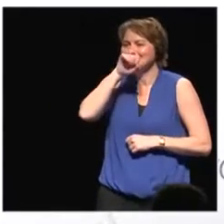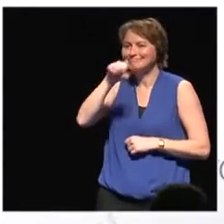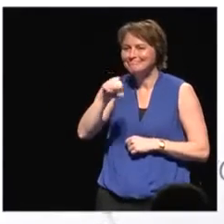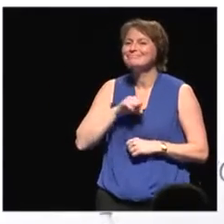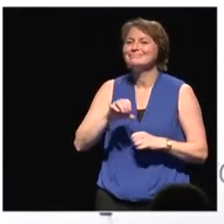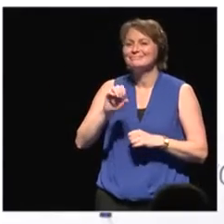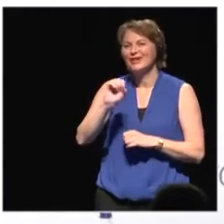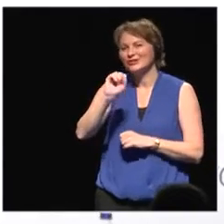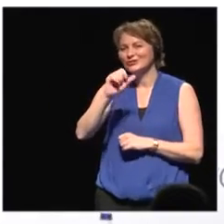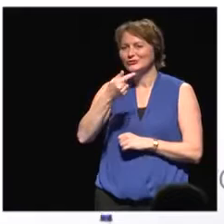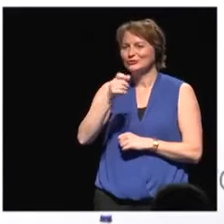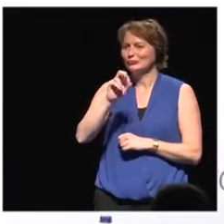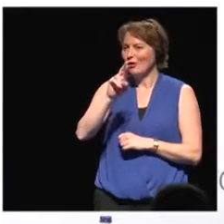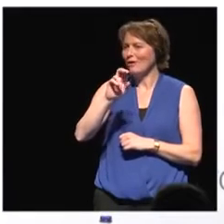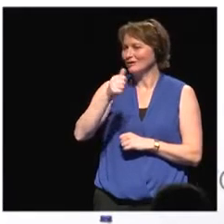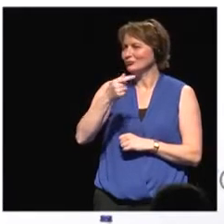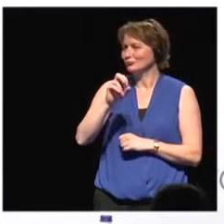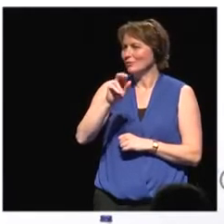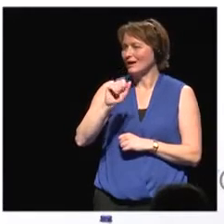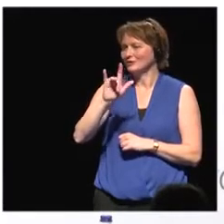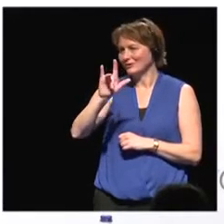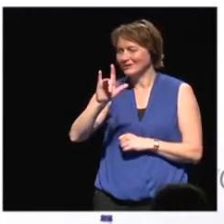seen is everything we've seen in Star Trek is coming to reality.